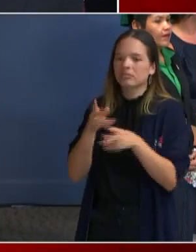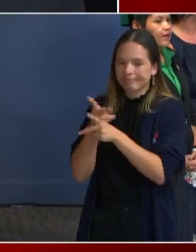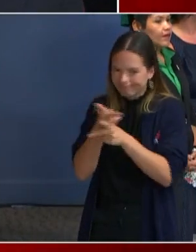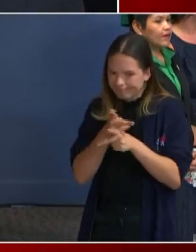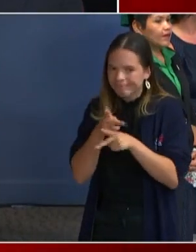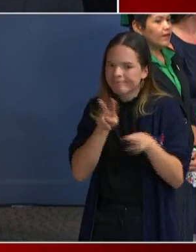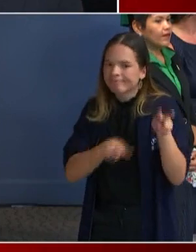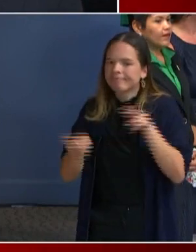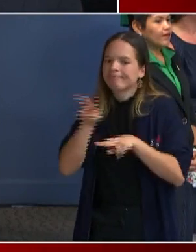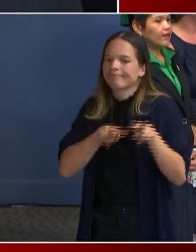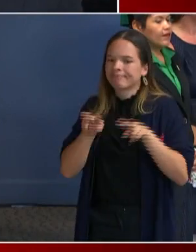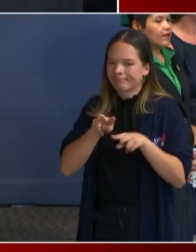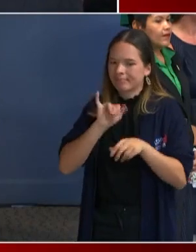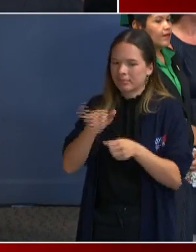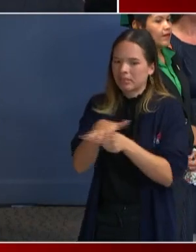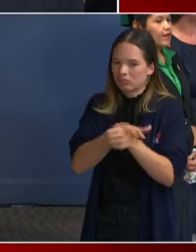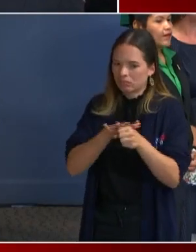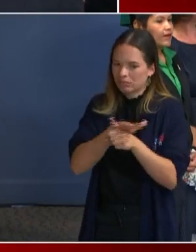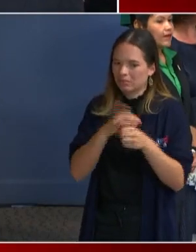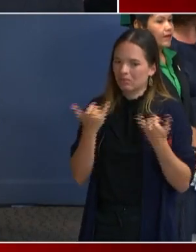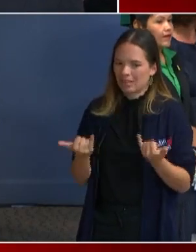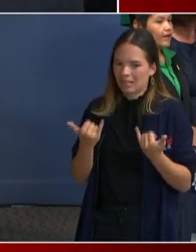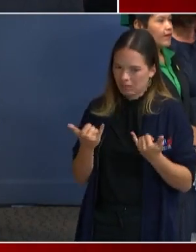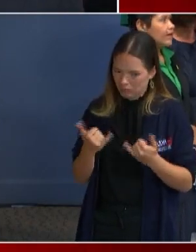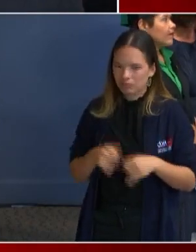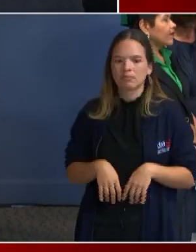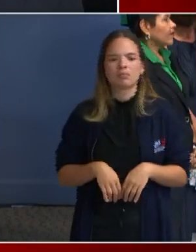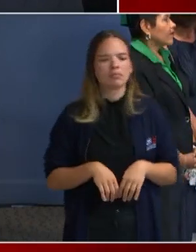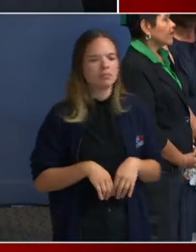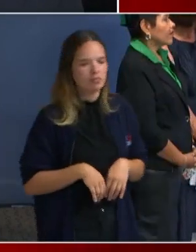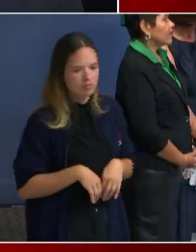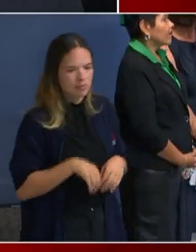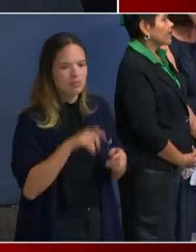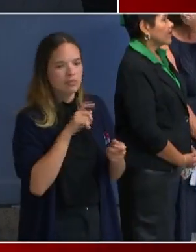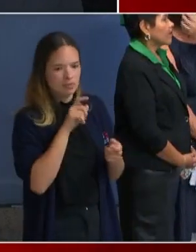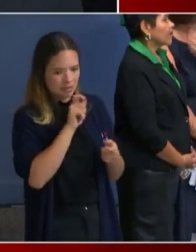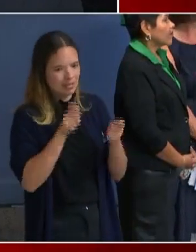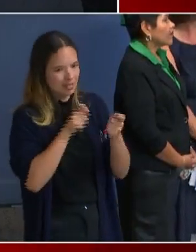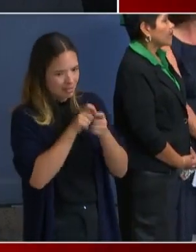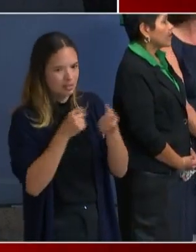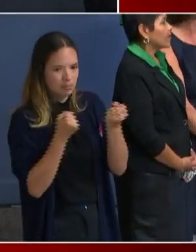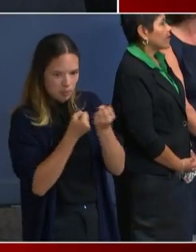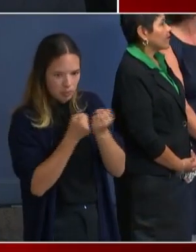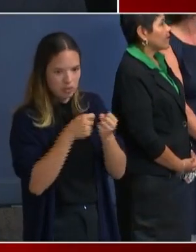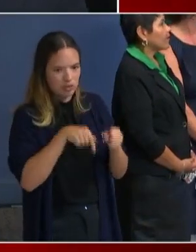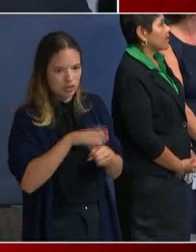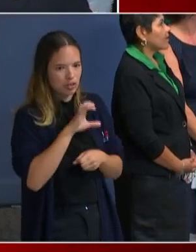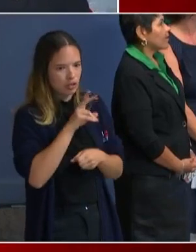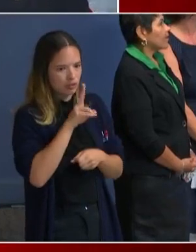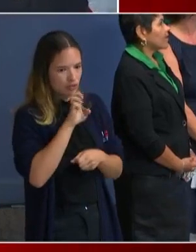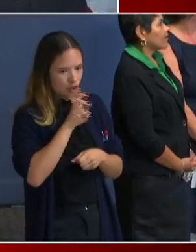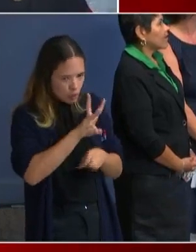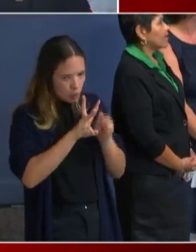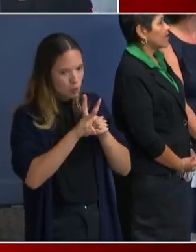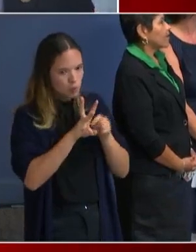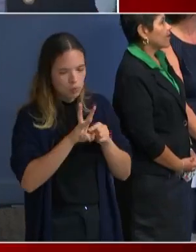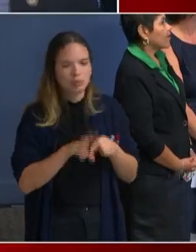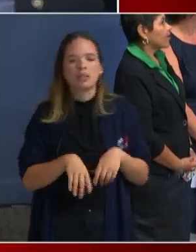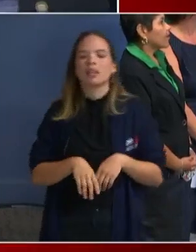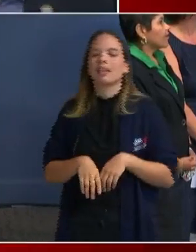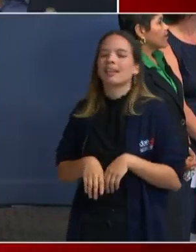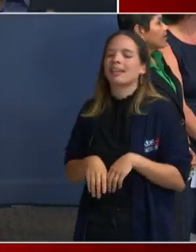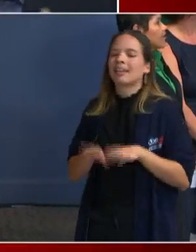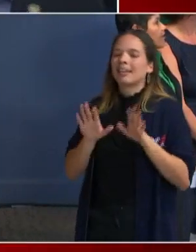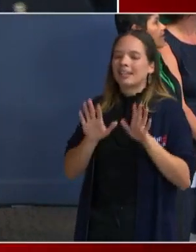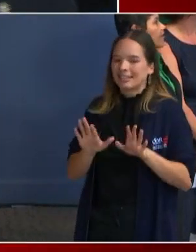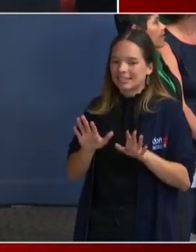specifically to enforce the curfew? Listen, they enforce, some of the biggest problems we have with